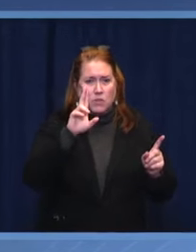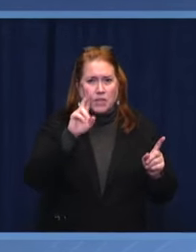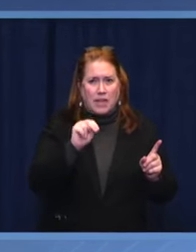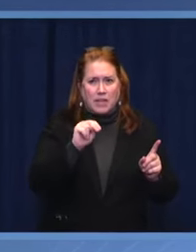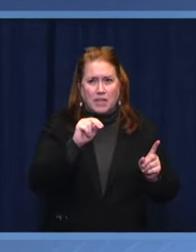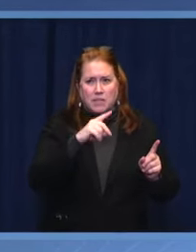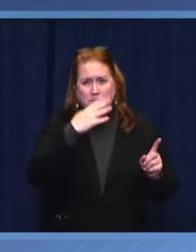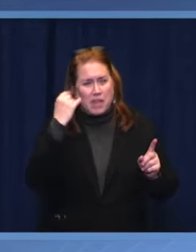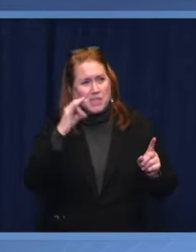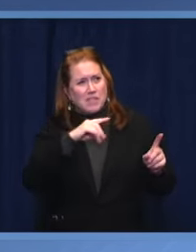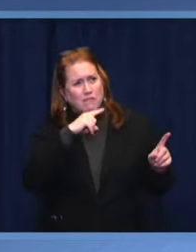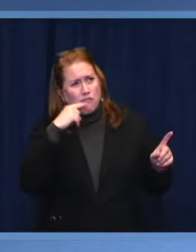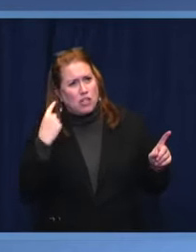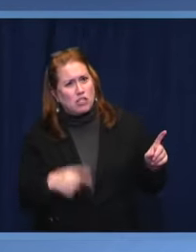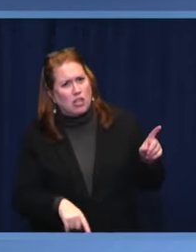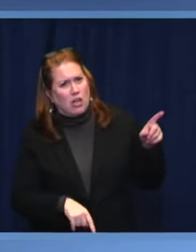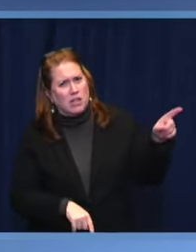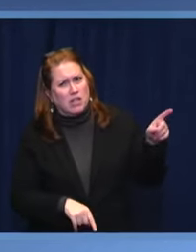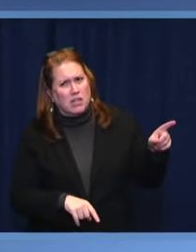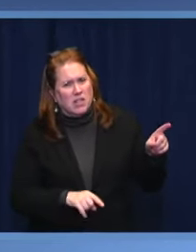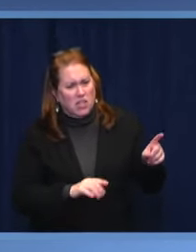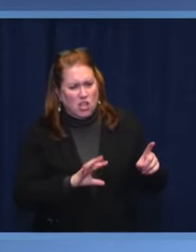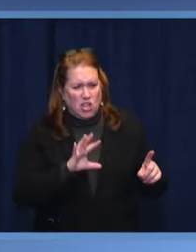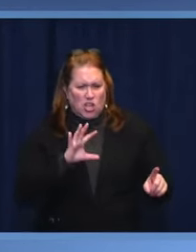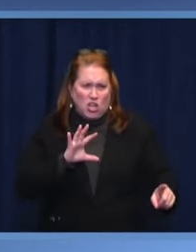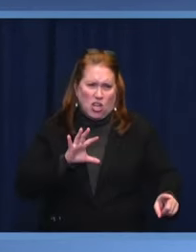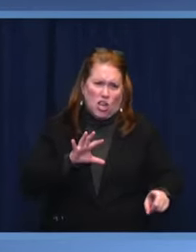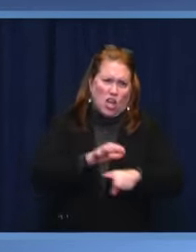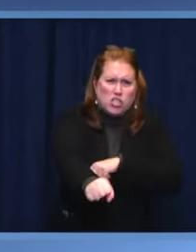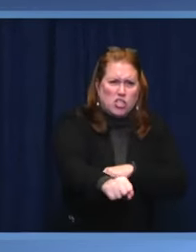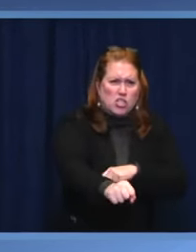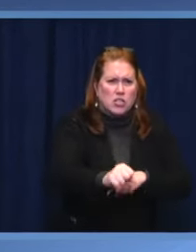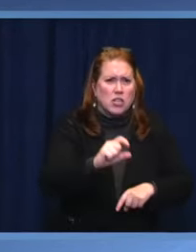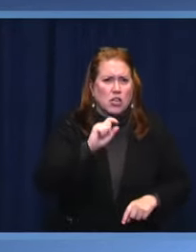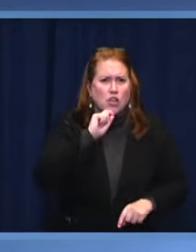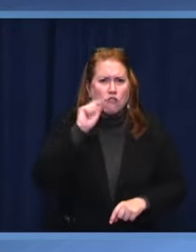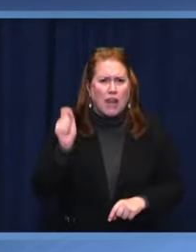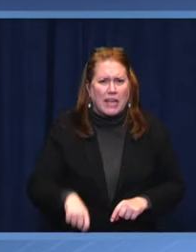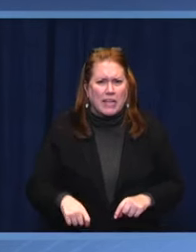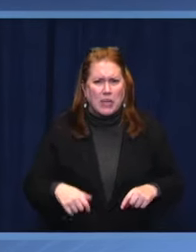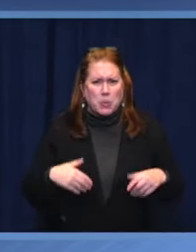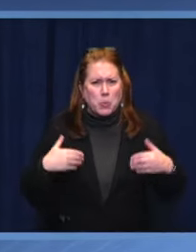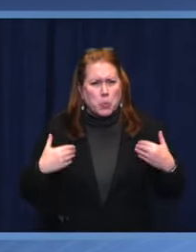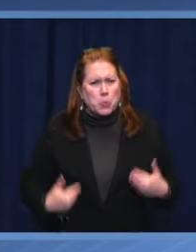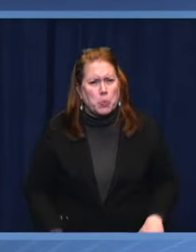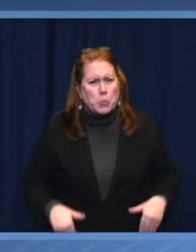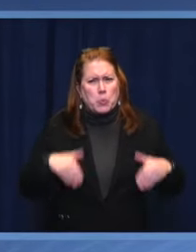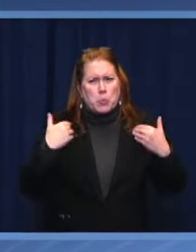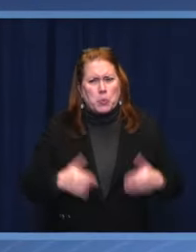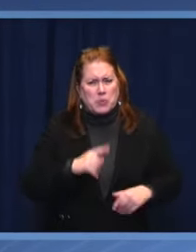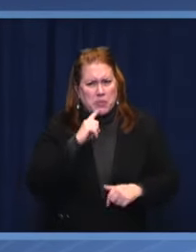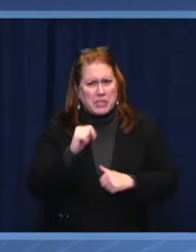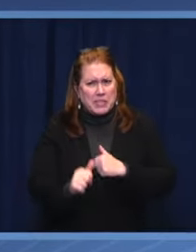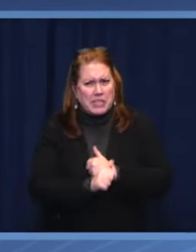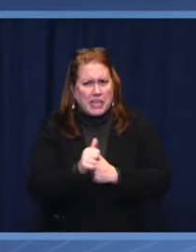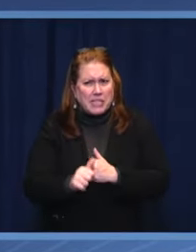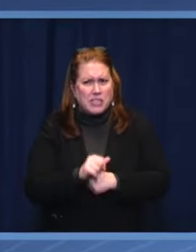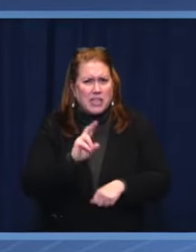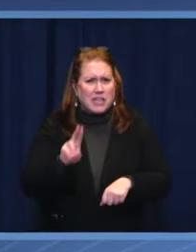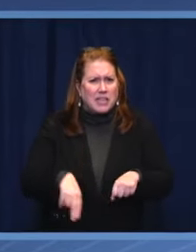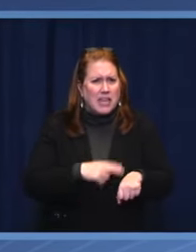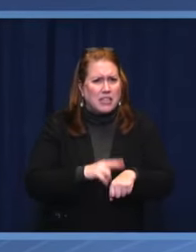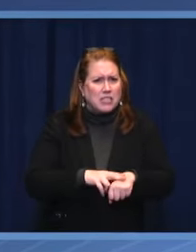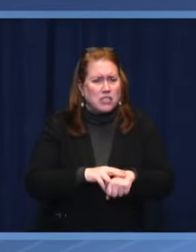unjustified invasion of Ukraine, which has endangered international peace and security